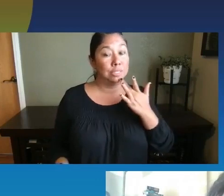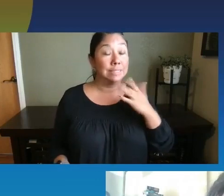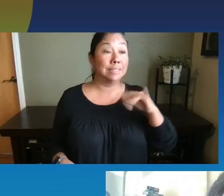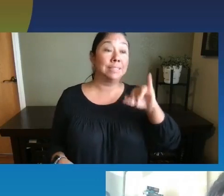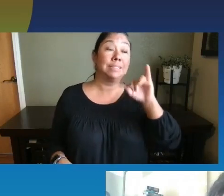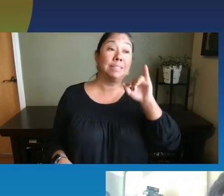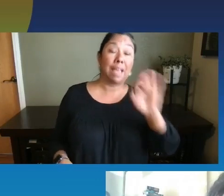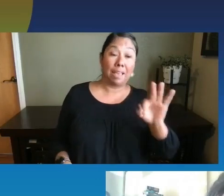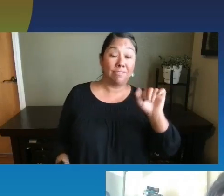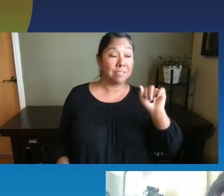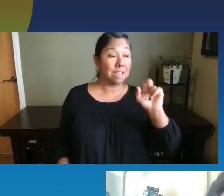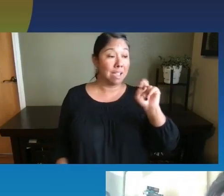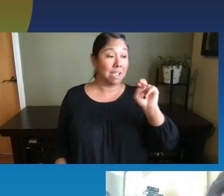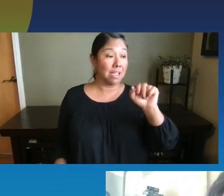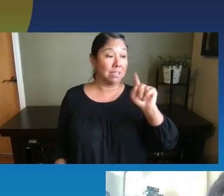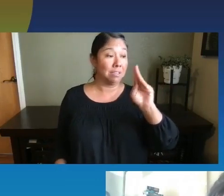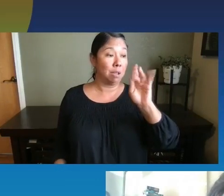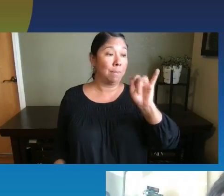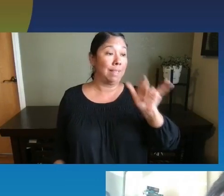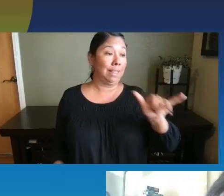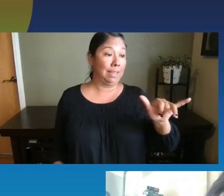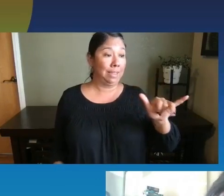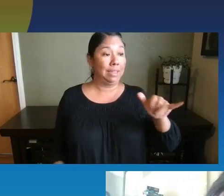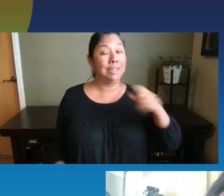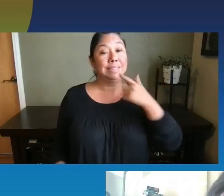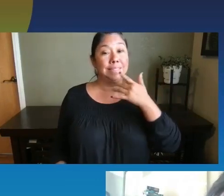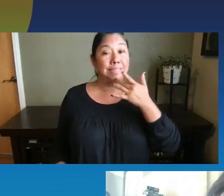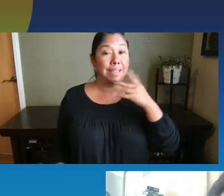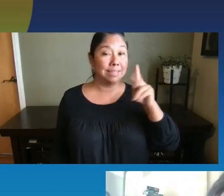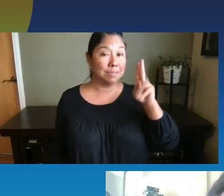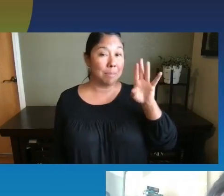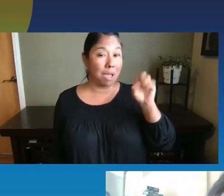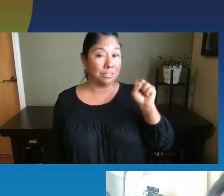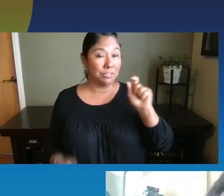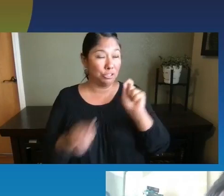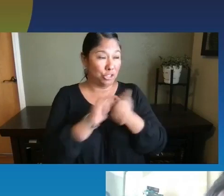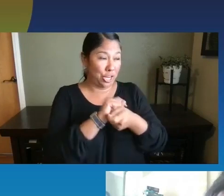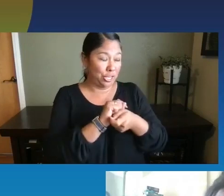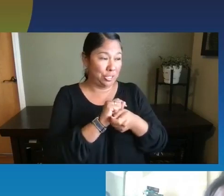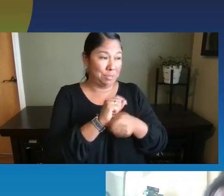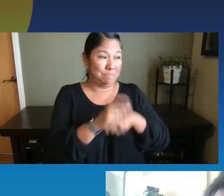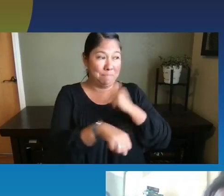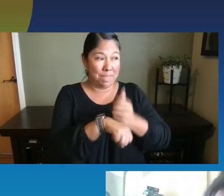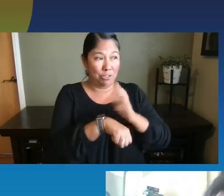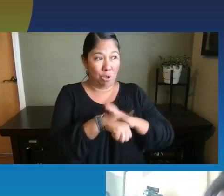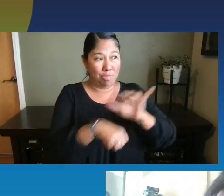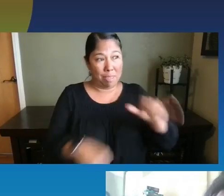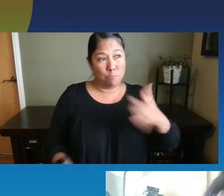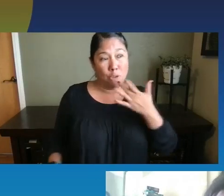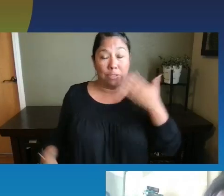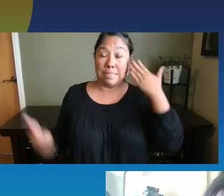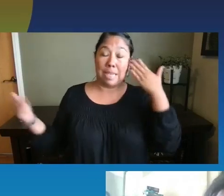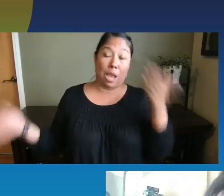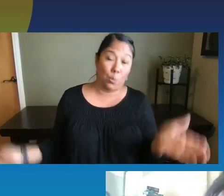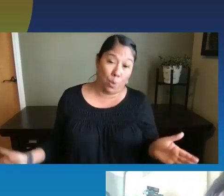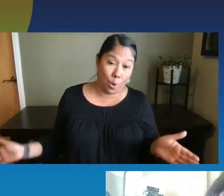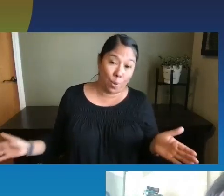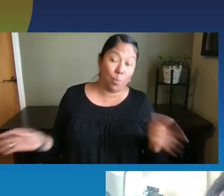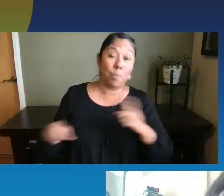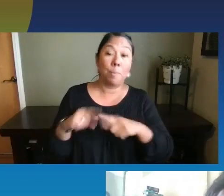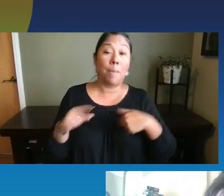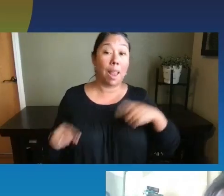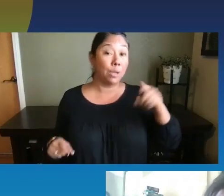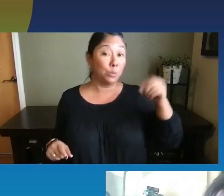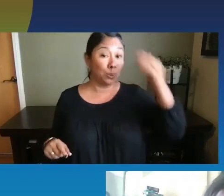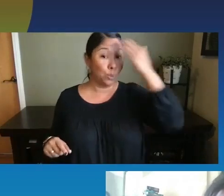taste buds changed, um, change based on that, those preferences, I don't know that. But, I do know that children